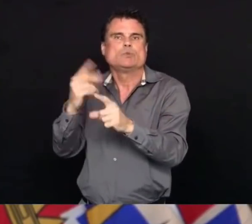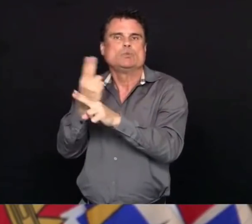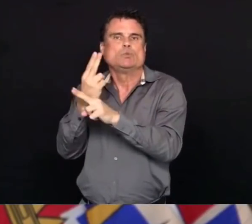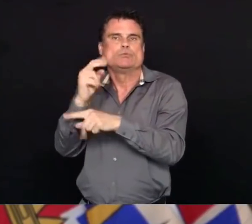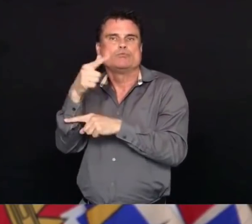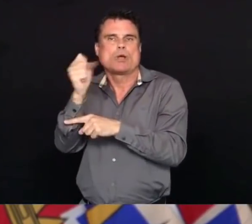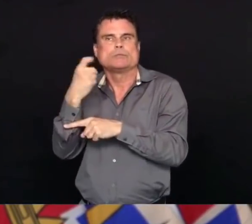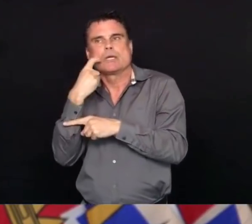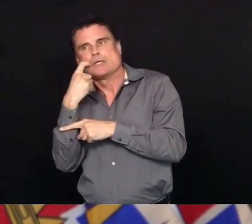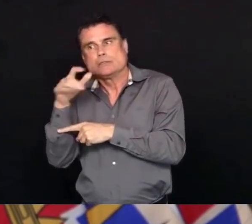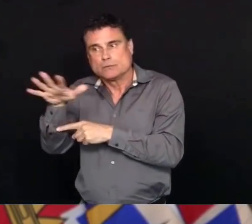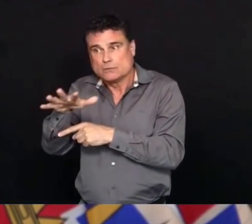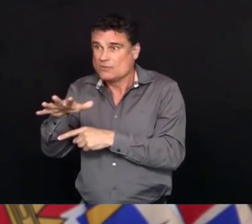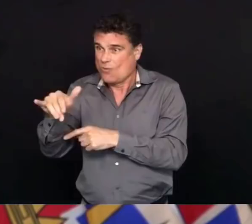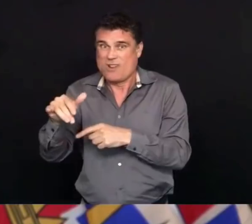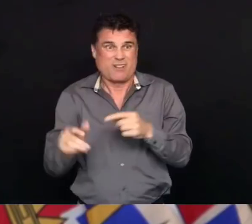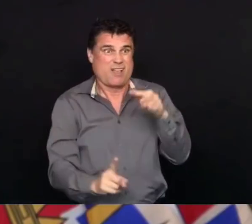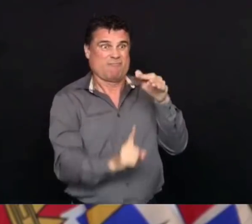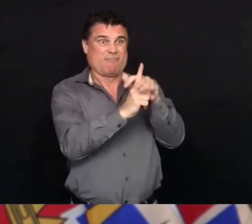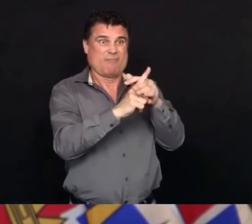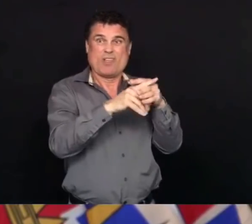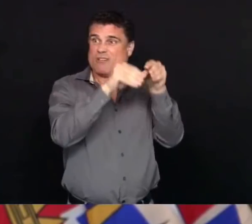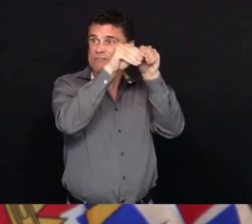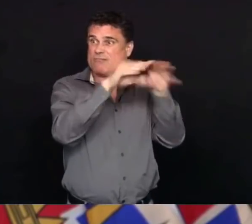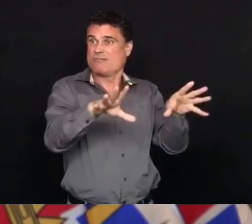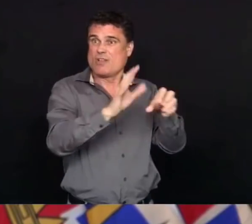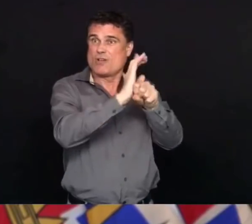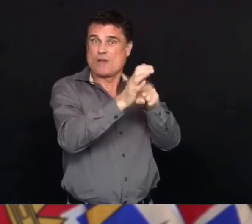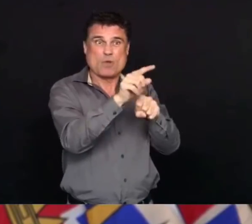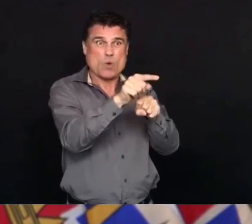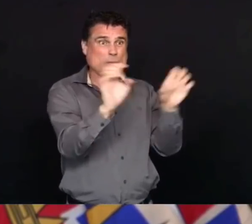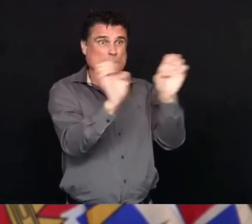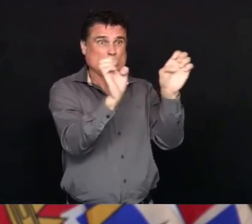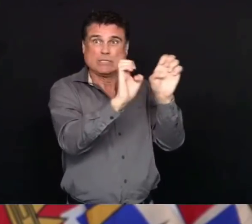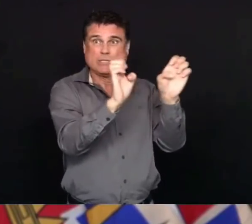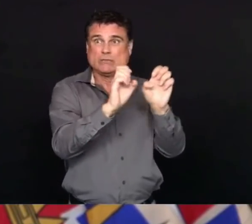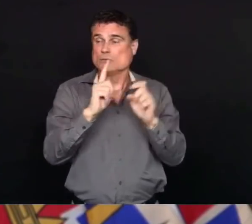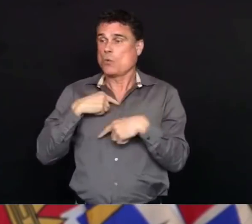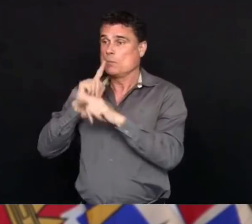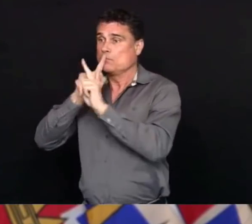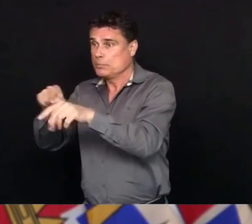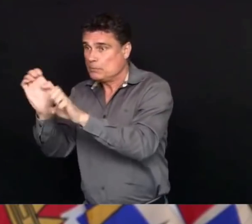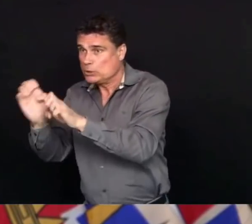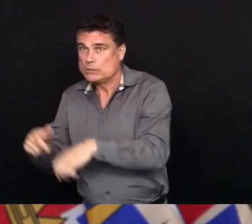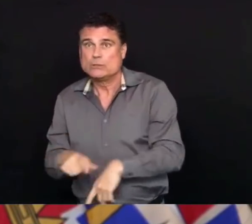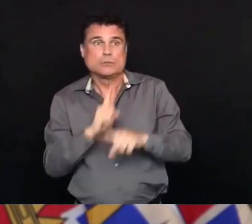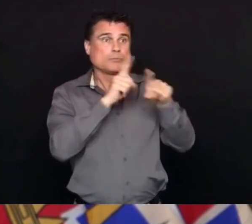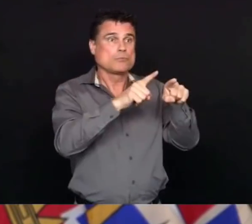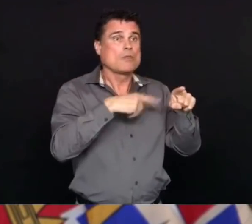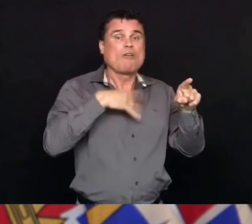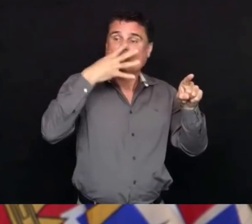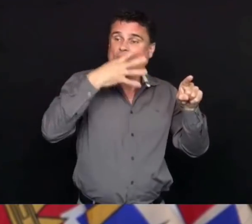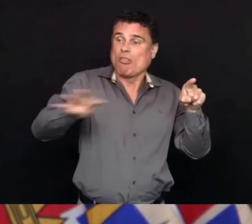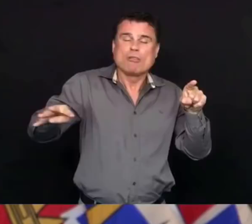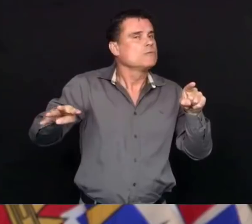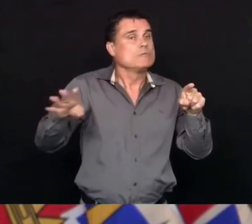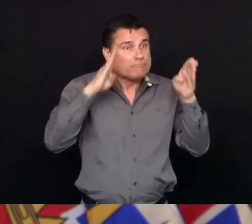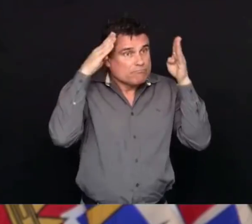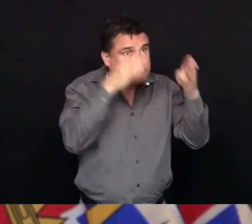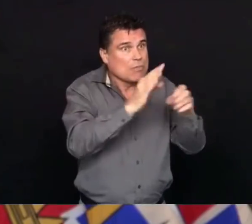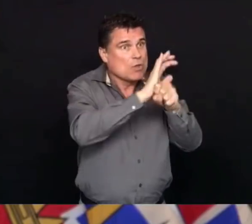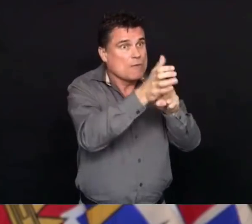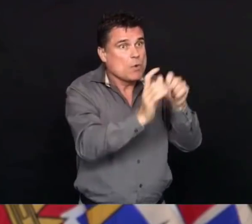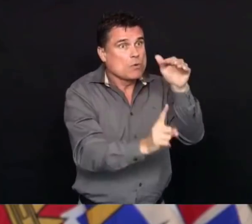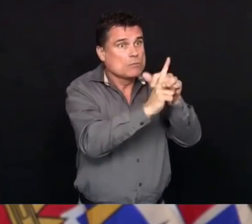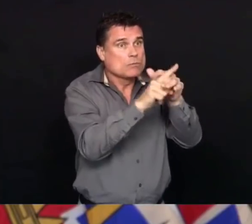of our response to our overdose crises here. And the work that we need to do to continue to support people who use